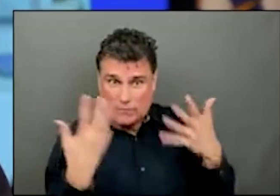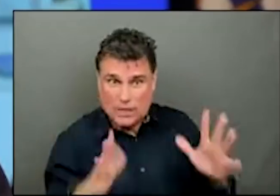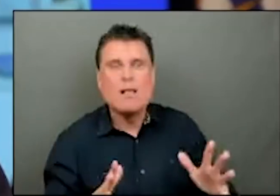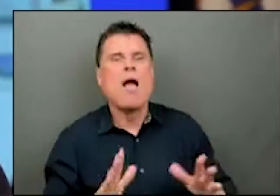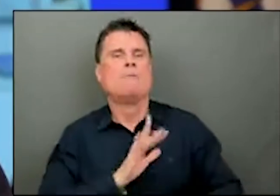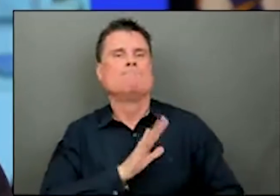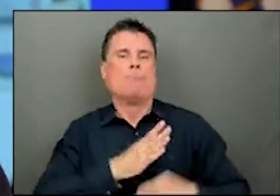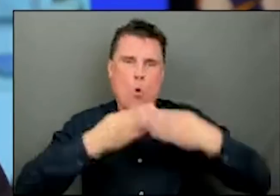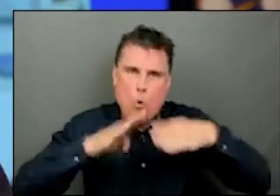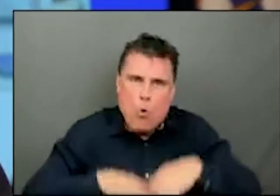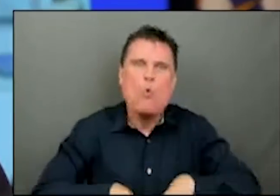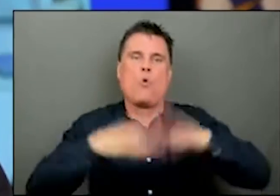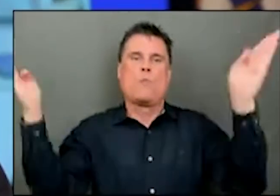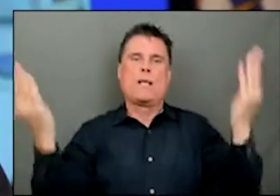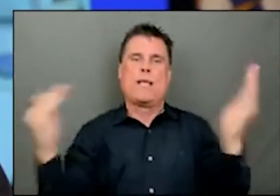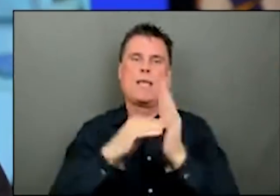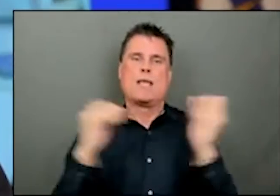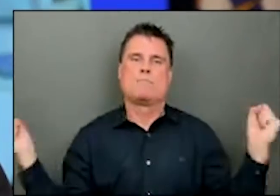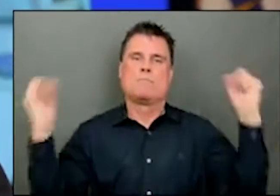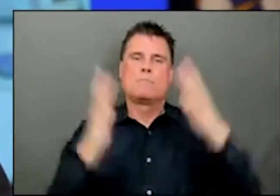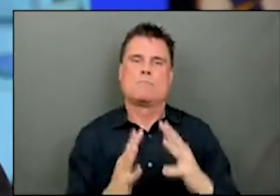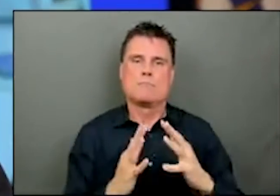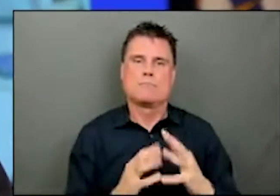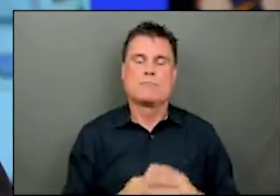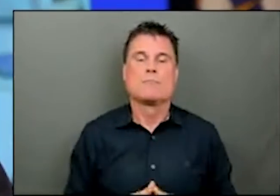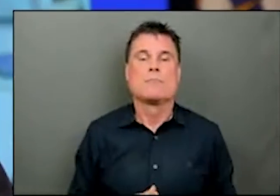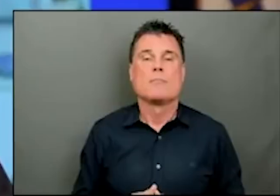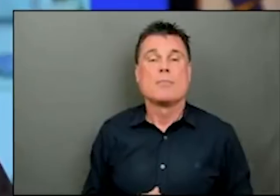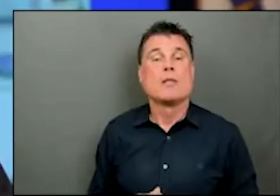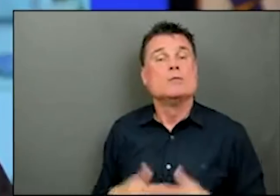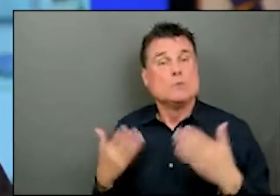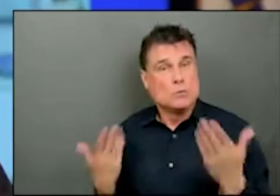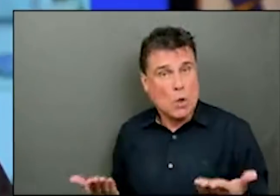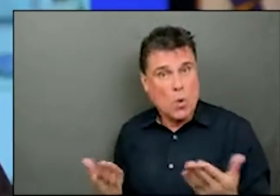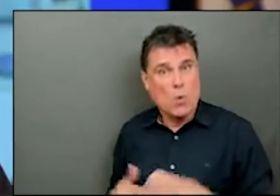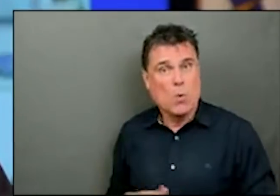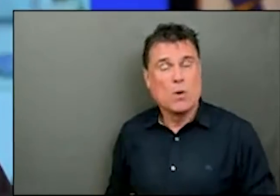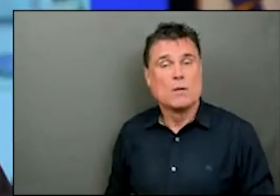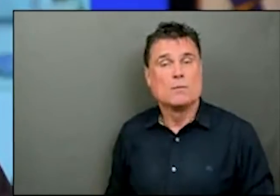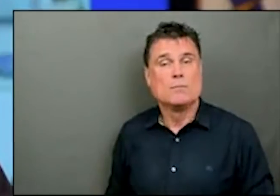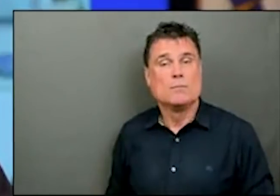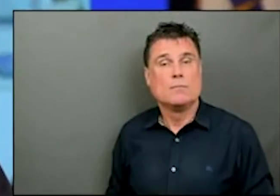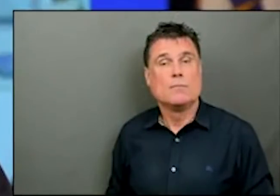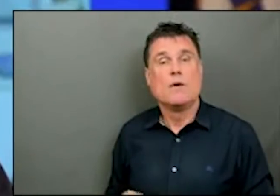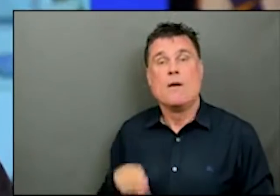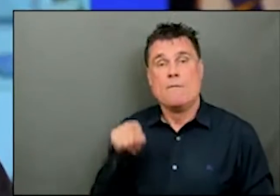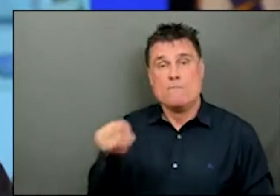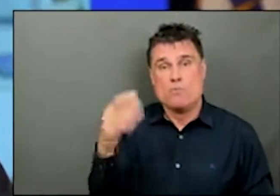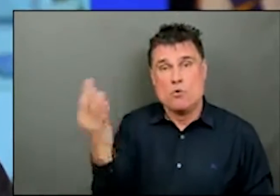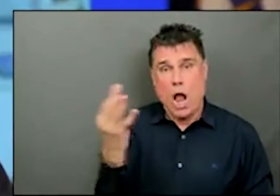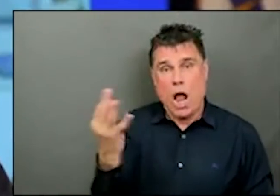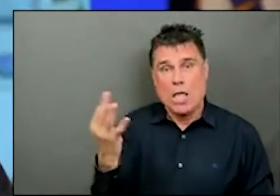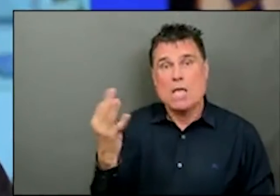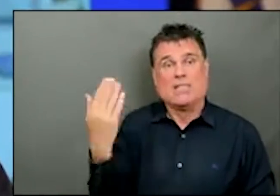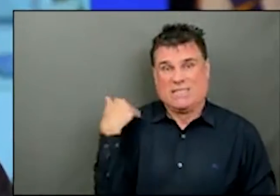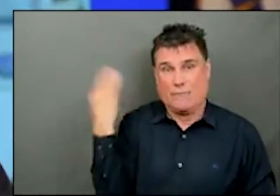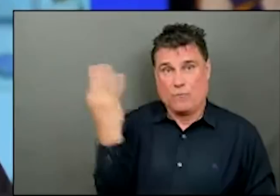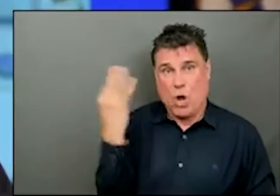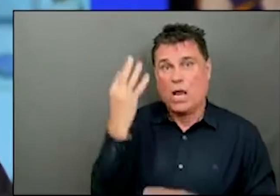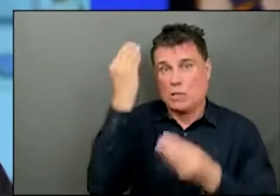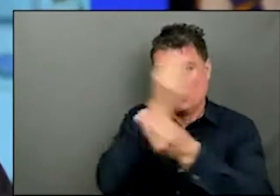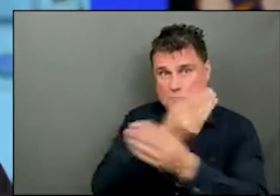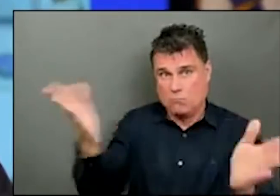said on Monday, we're going to have restrictions by Friday. We do. The minister responsible said we'll have enforcement